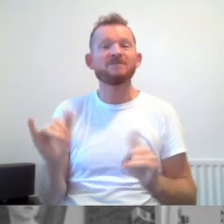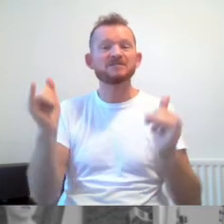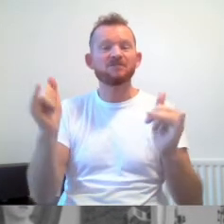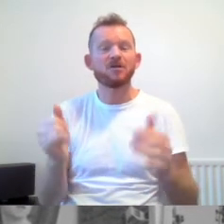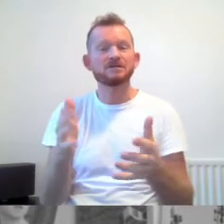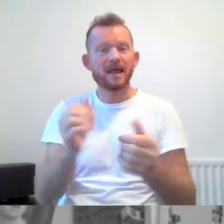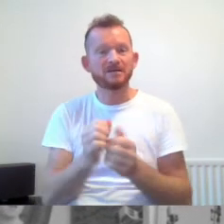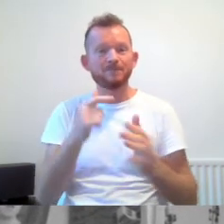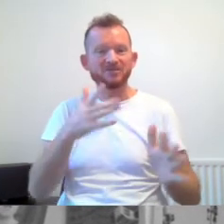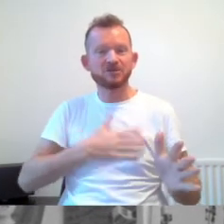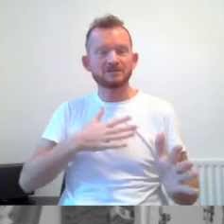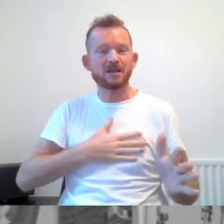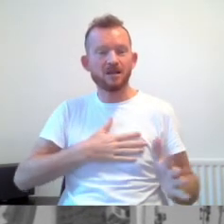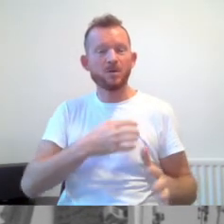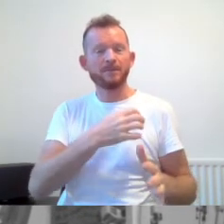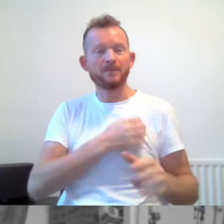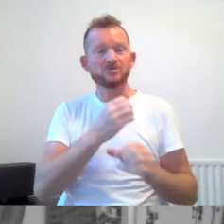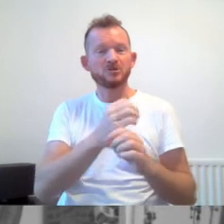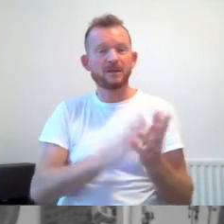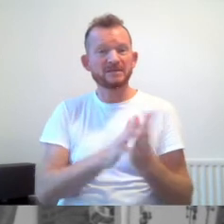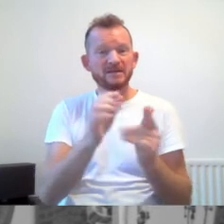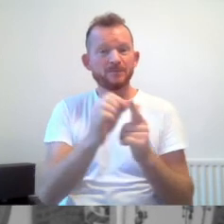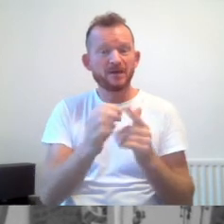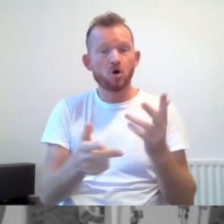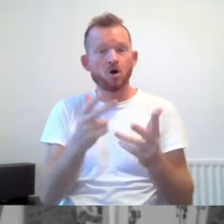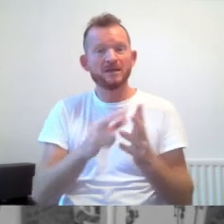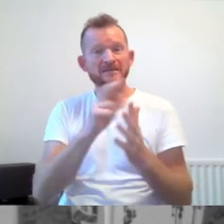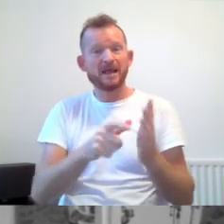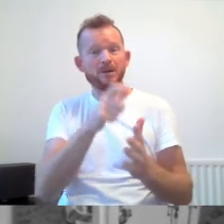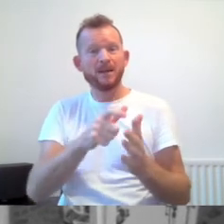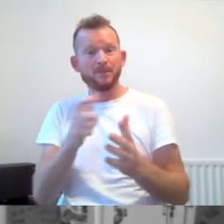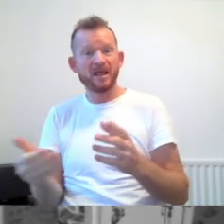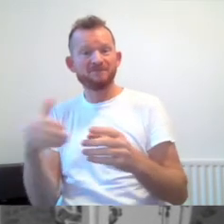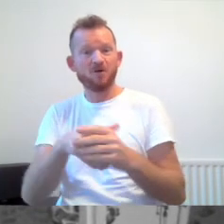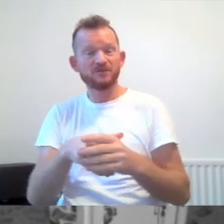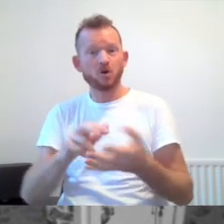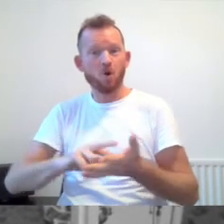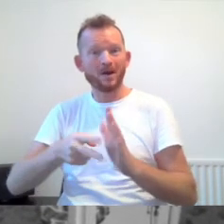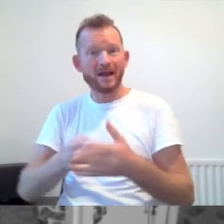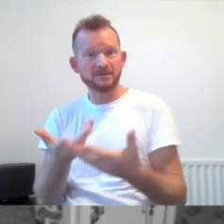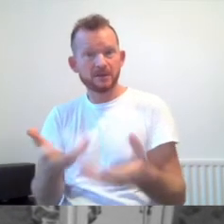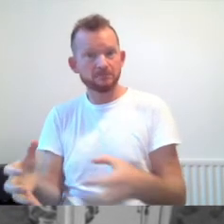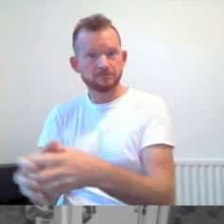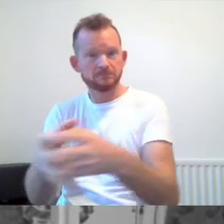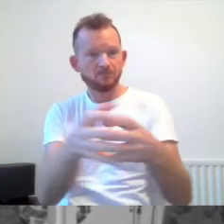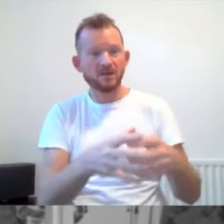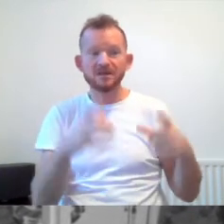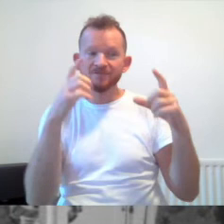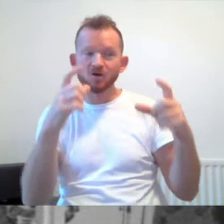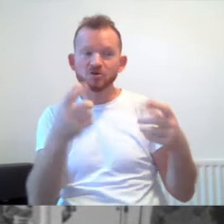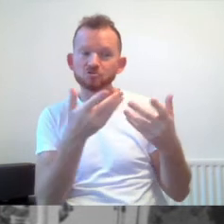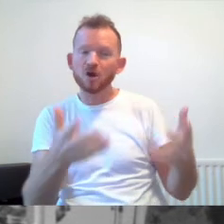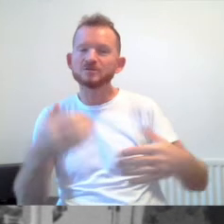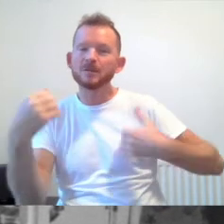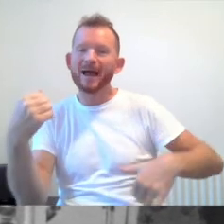GMCDP and other disabled people being part of the organising groups. This photo shows the band Heart and